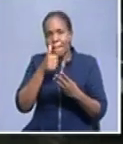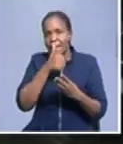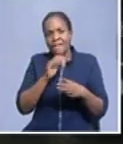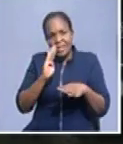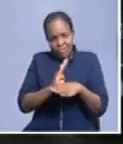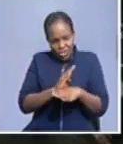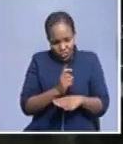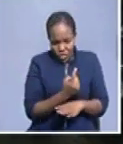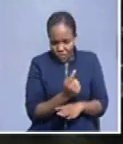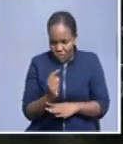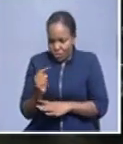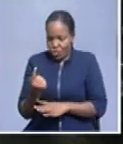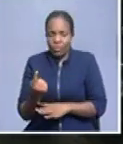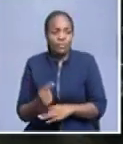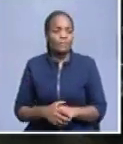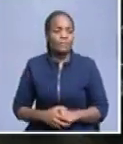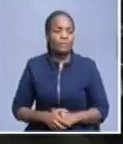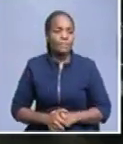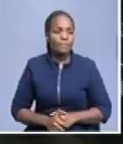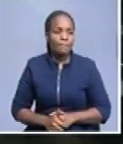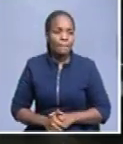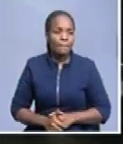Chilana Fuka, NBC News, Bantuk.